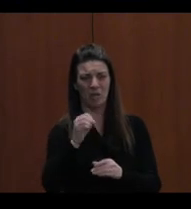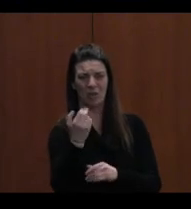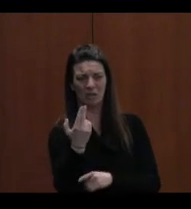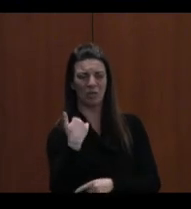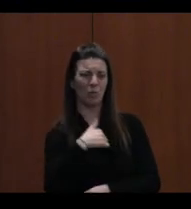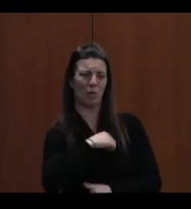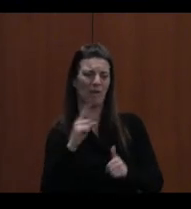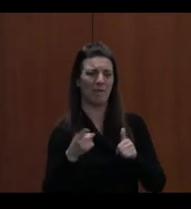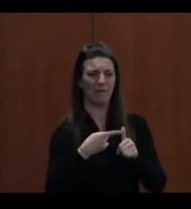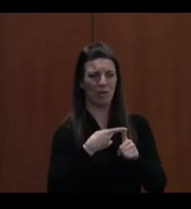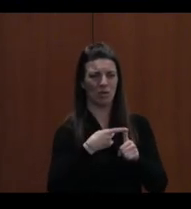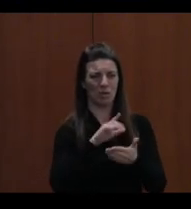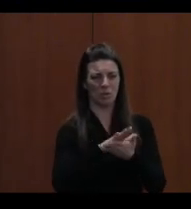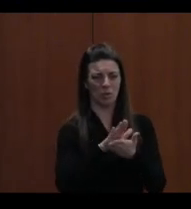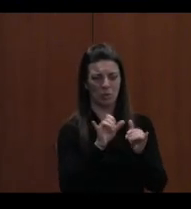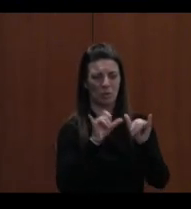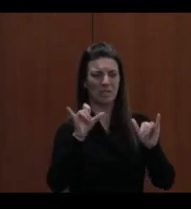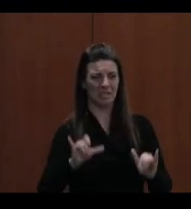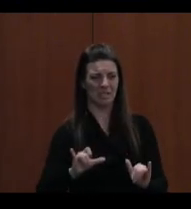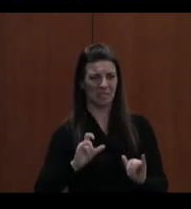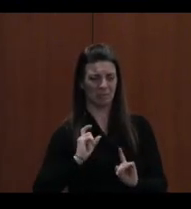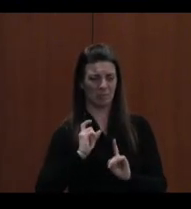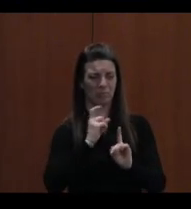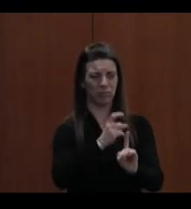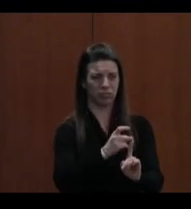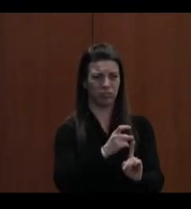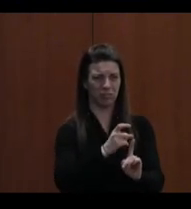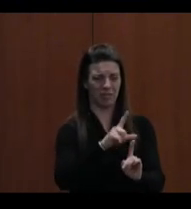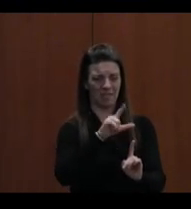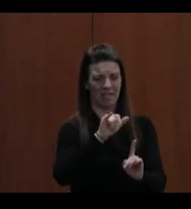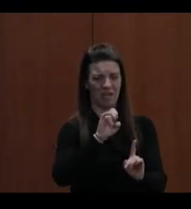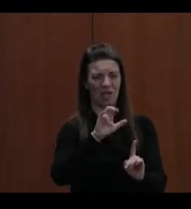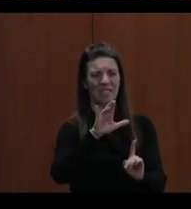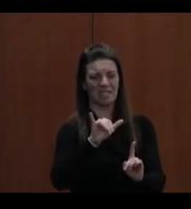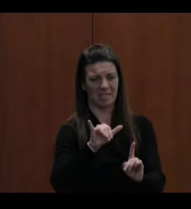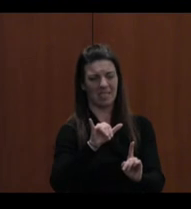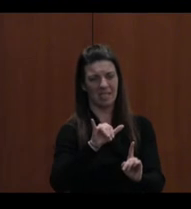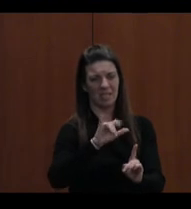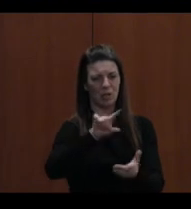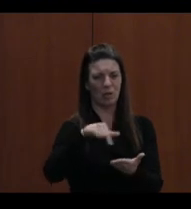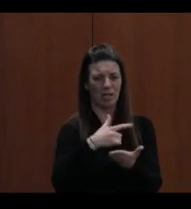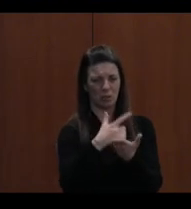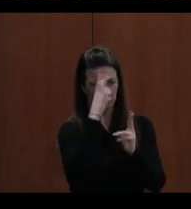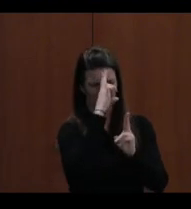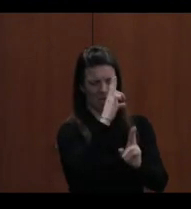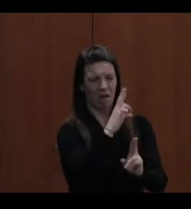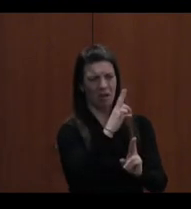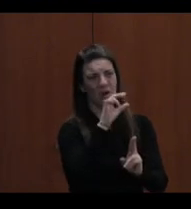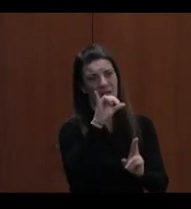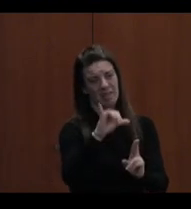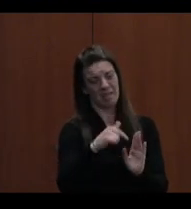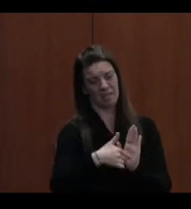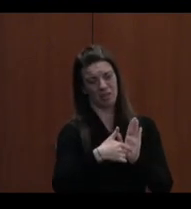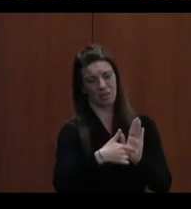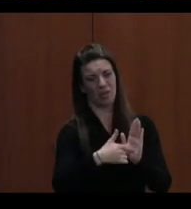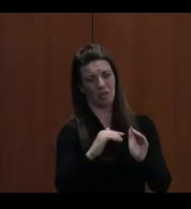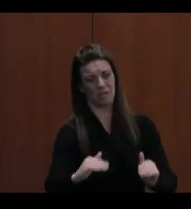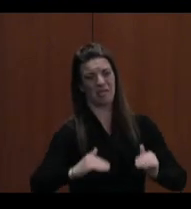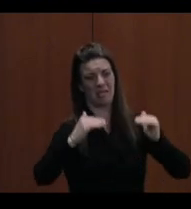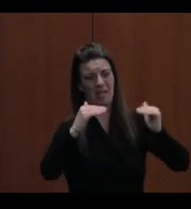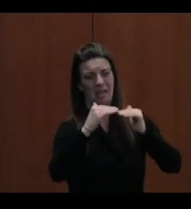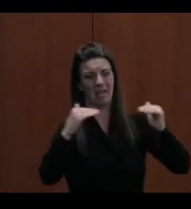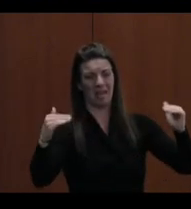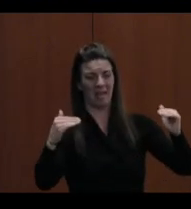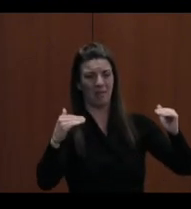to award the Maryland Seal of Biliteracy, a state graduation honor that certifies a high level of proficiency in two languages